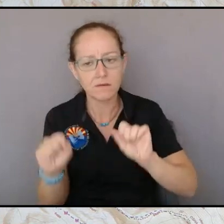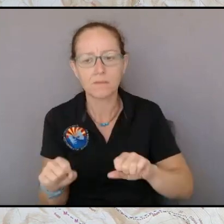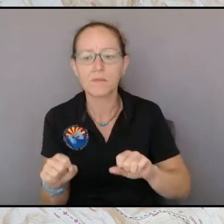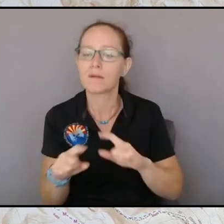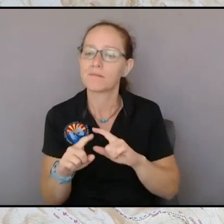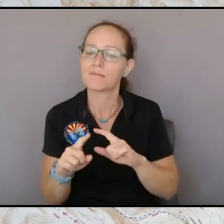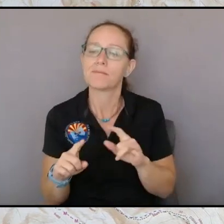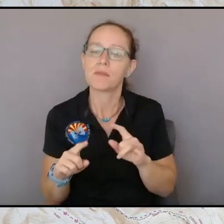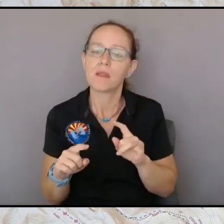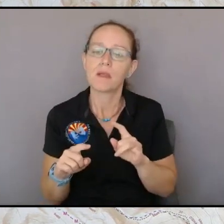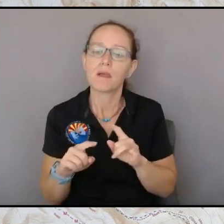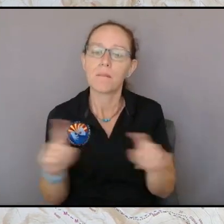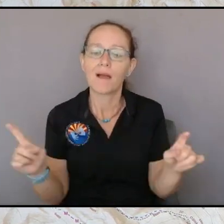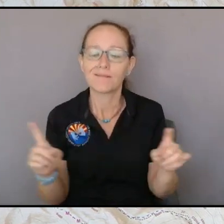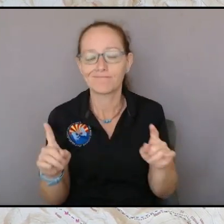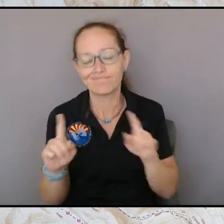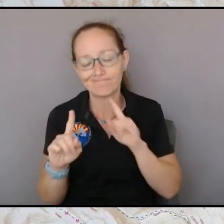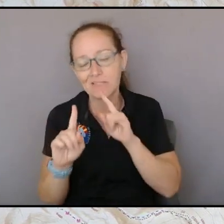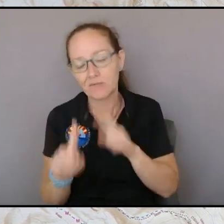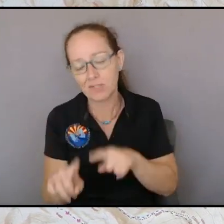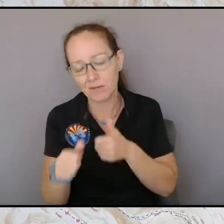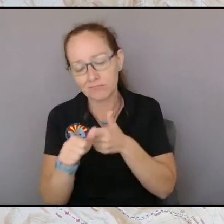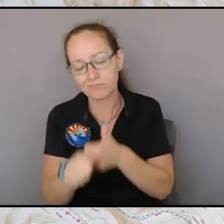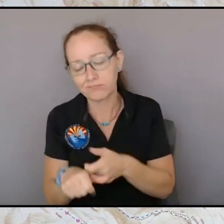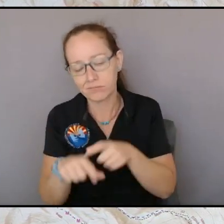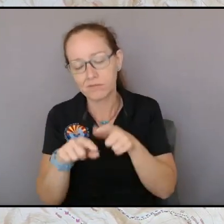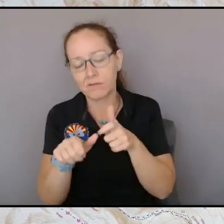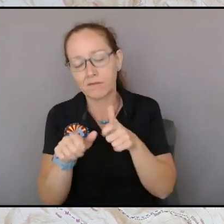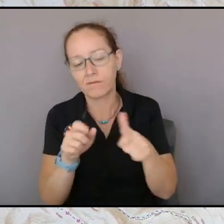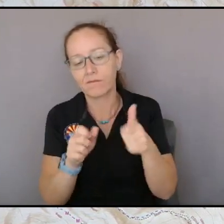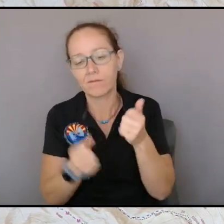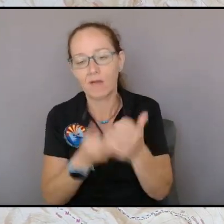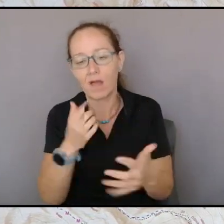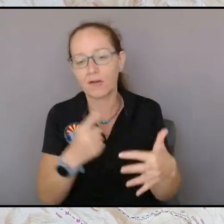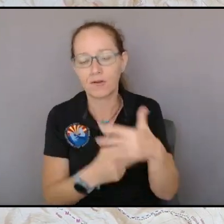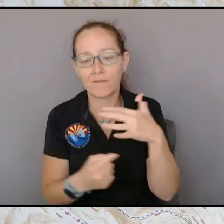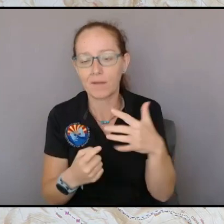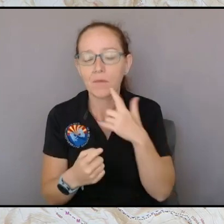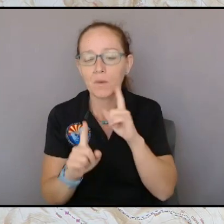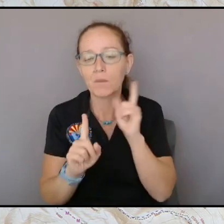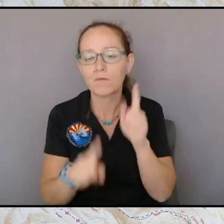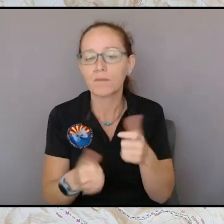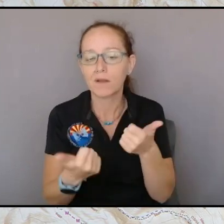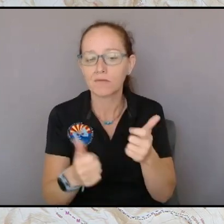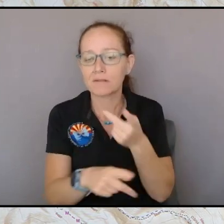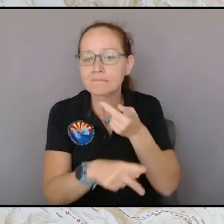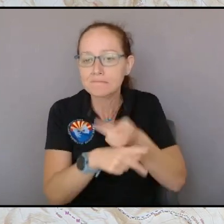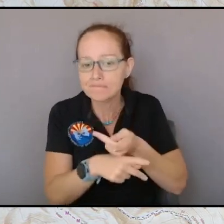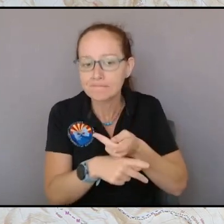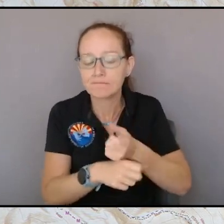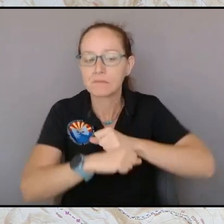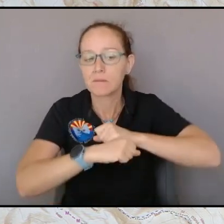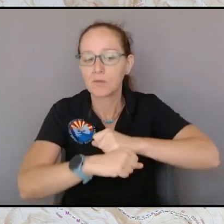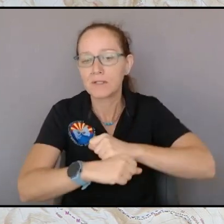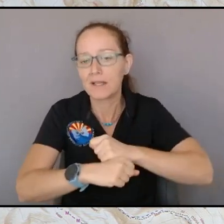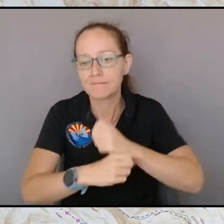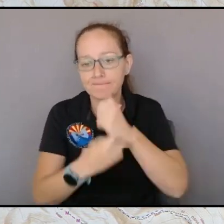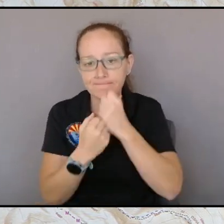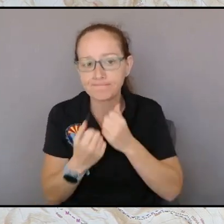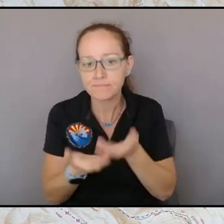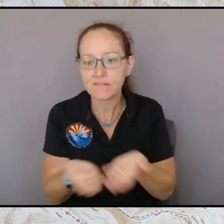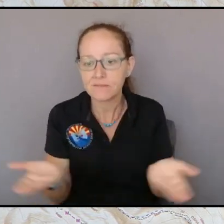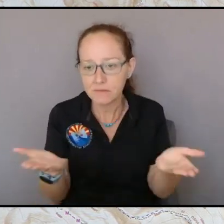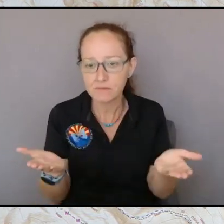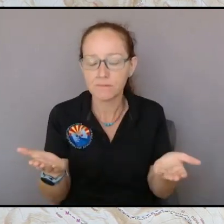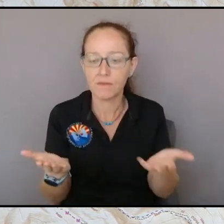actions that prevent protect the values the tactical actions may be in here tight that's what we'd like to do it may be